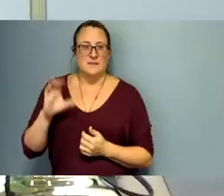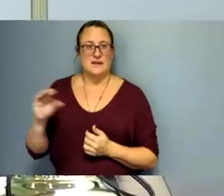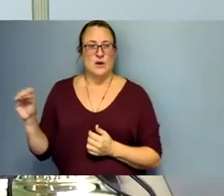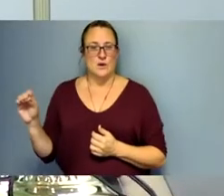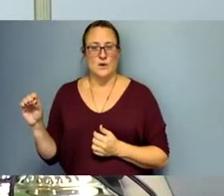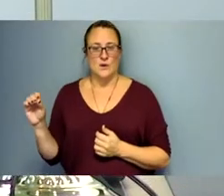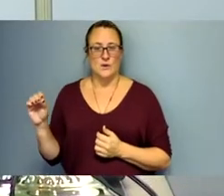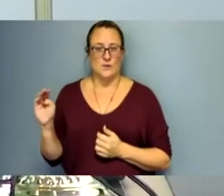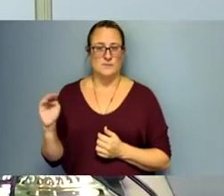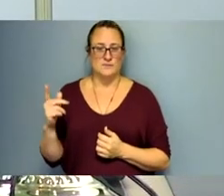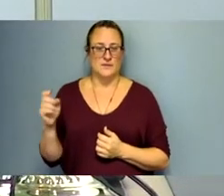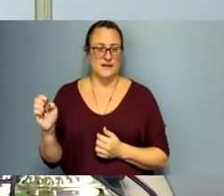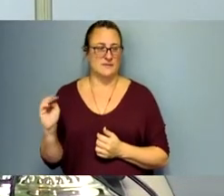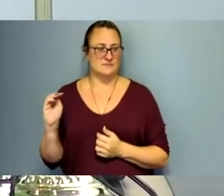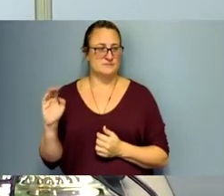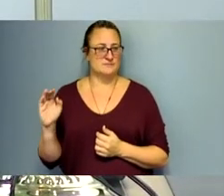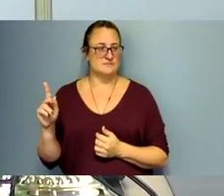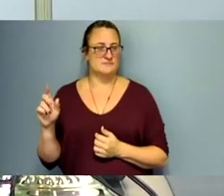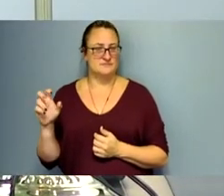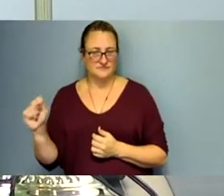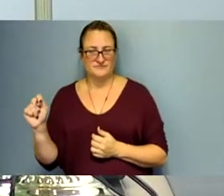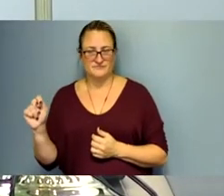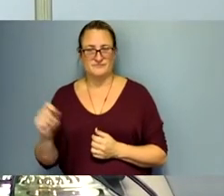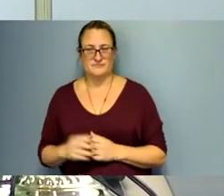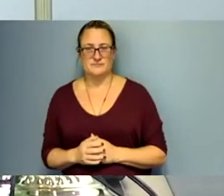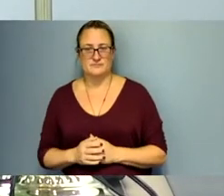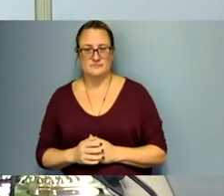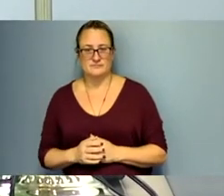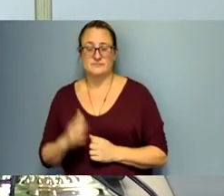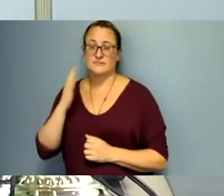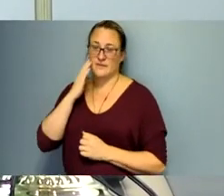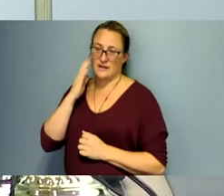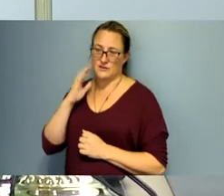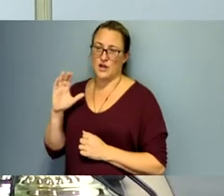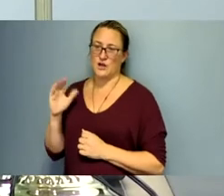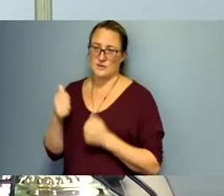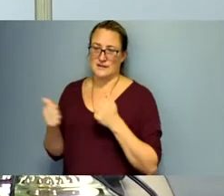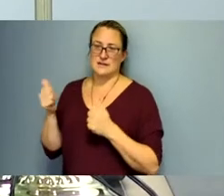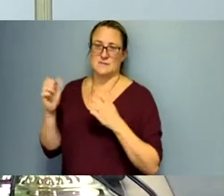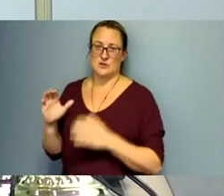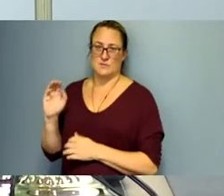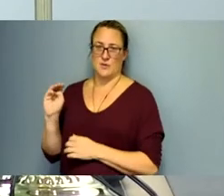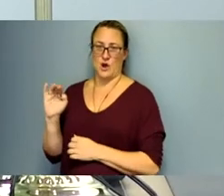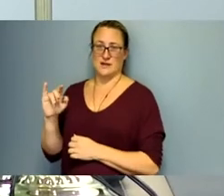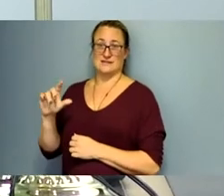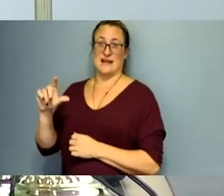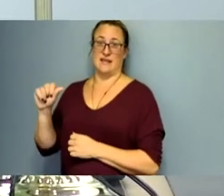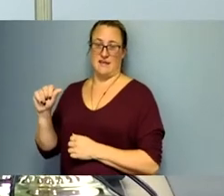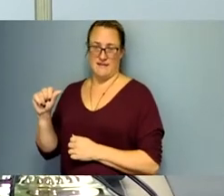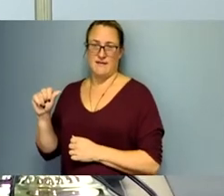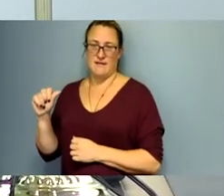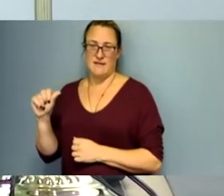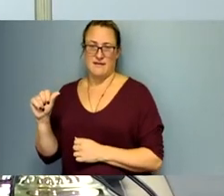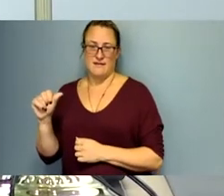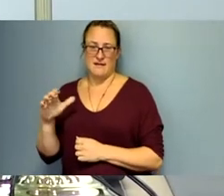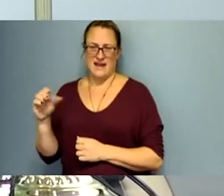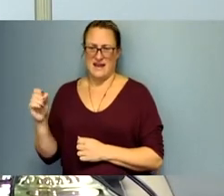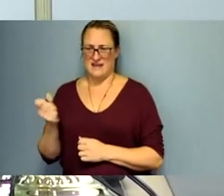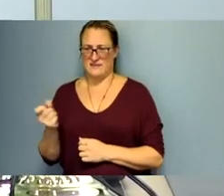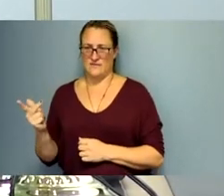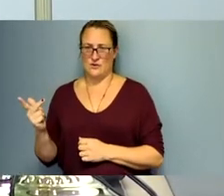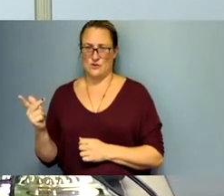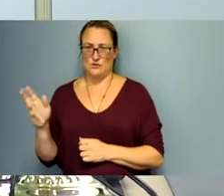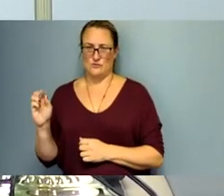um aside from uh commissioner marceglia and um i think a couple of the row